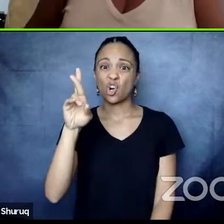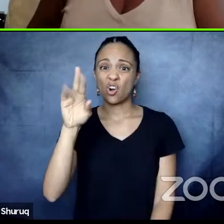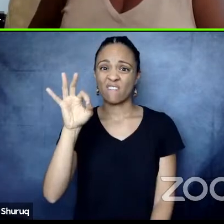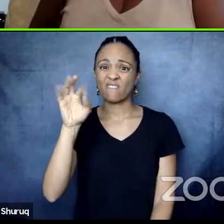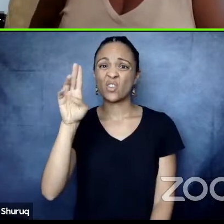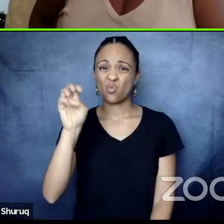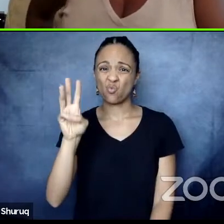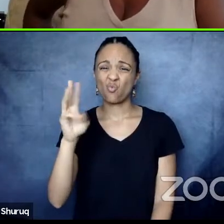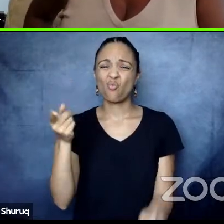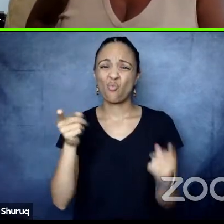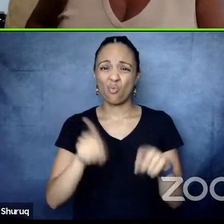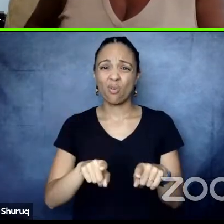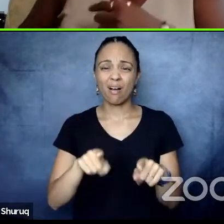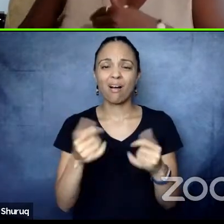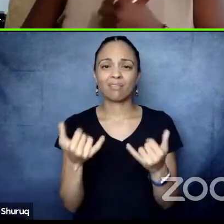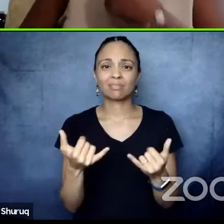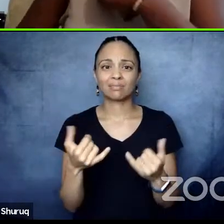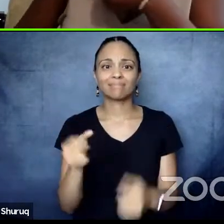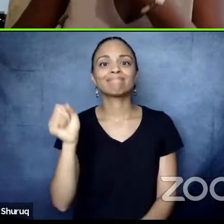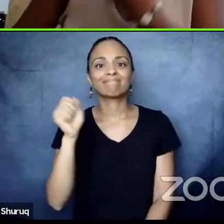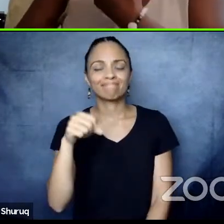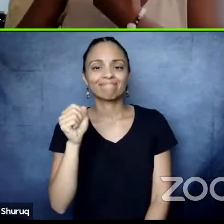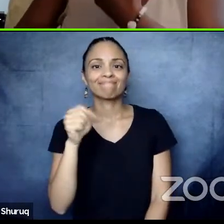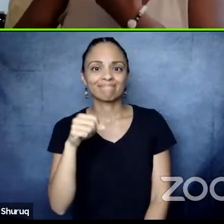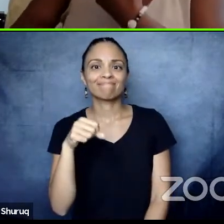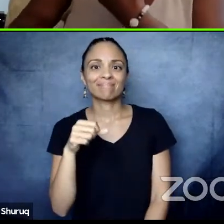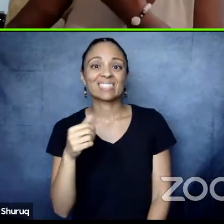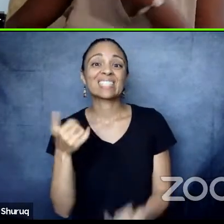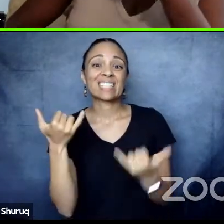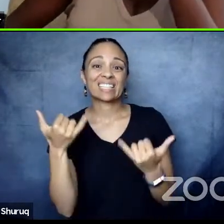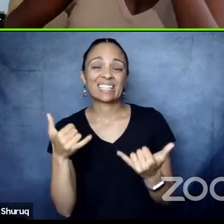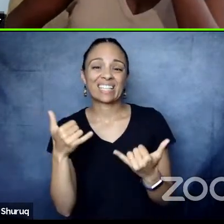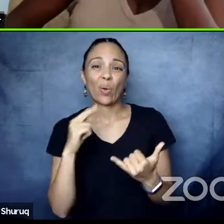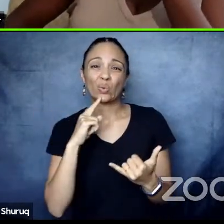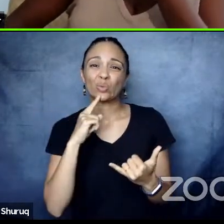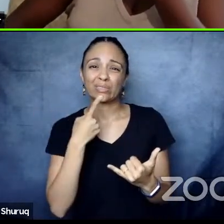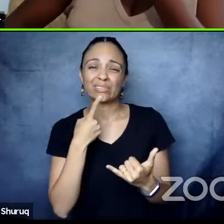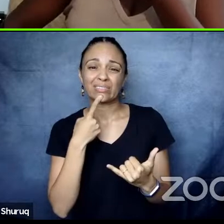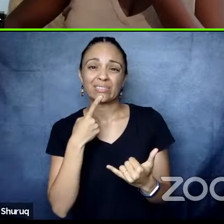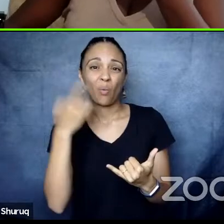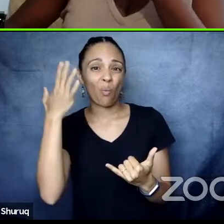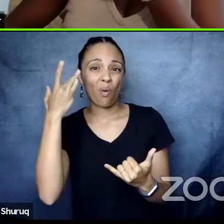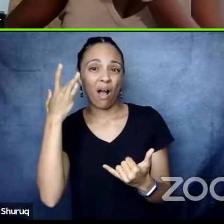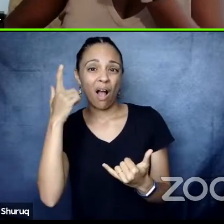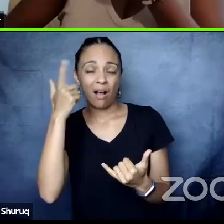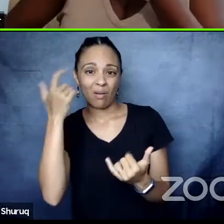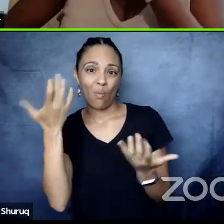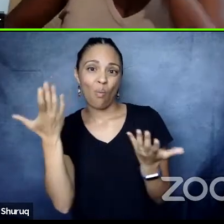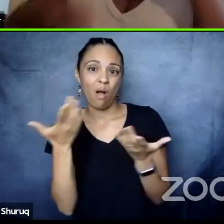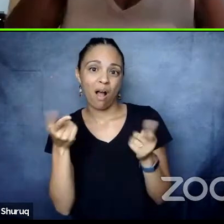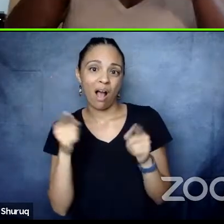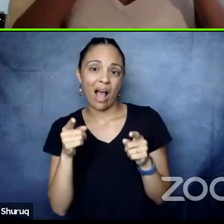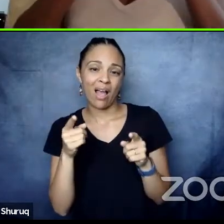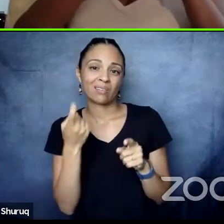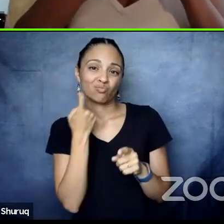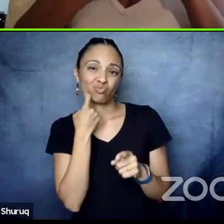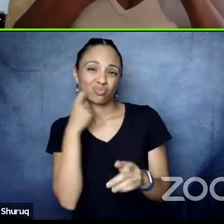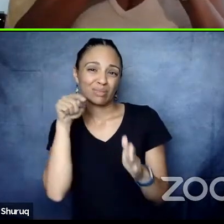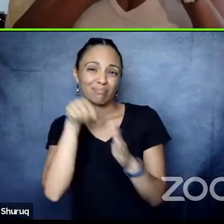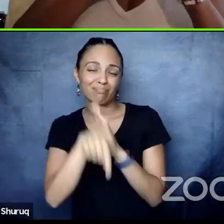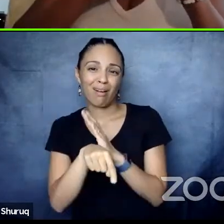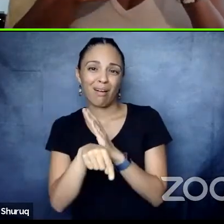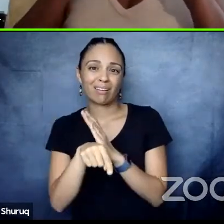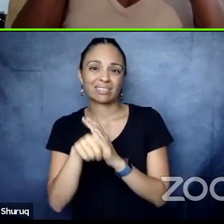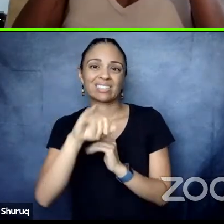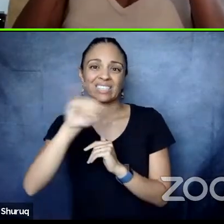It's heightened because of Jake Blake, Jacob Blake in Wisconsin. Yeah. So I'm like, and you know, I've been trying to tune